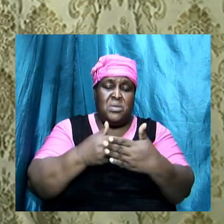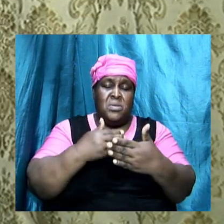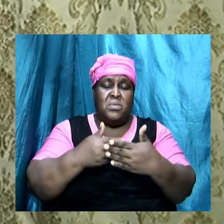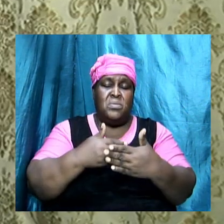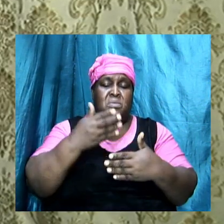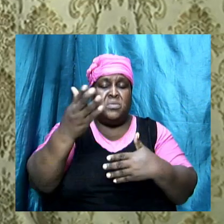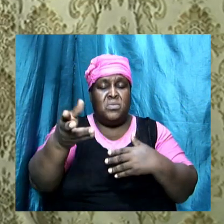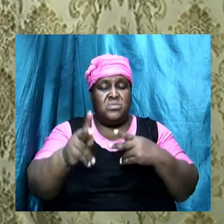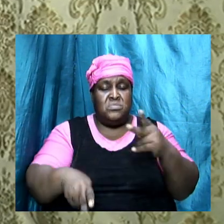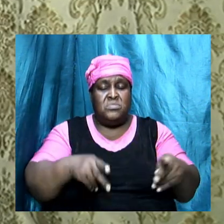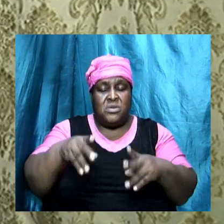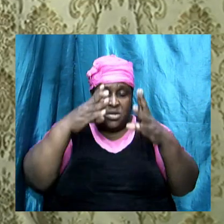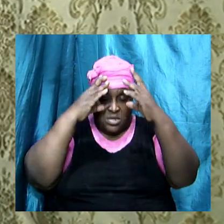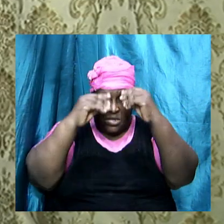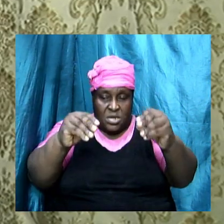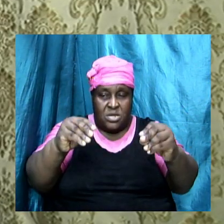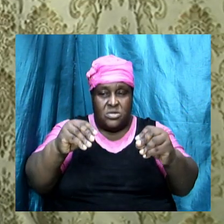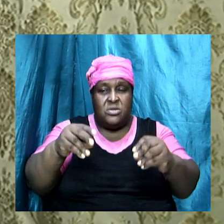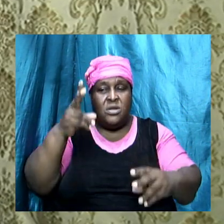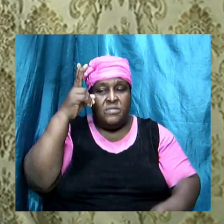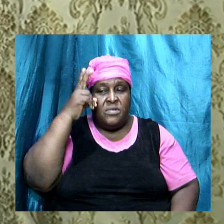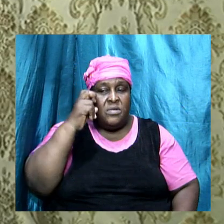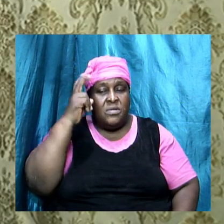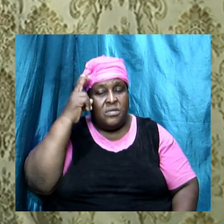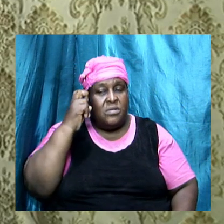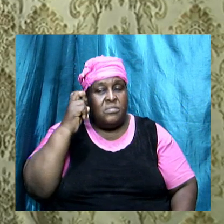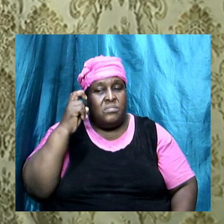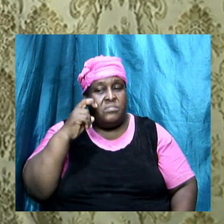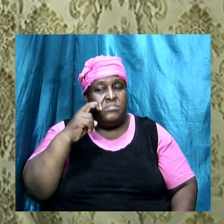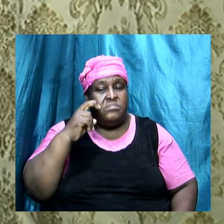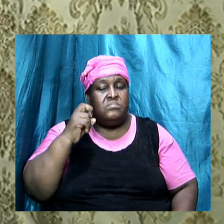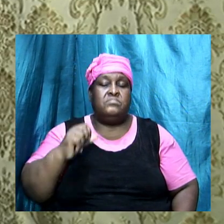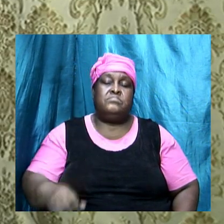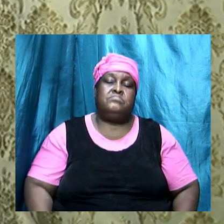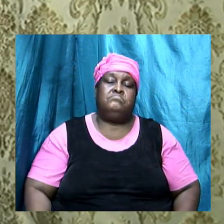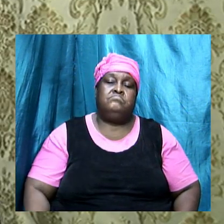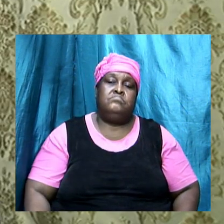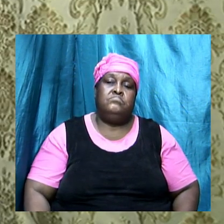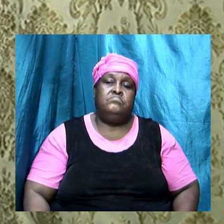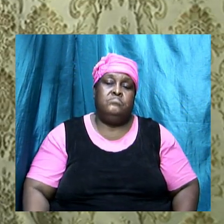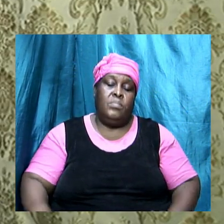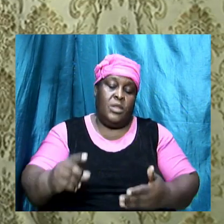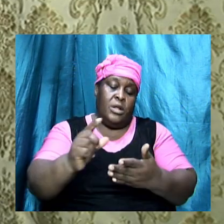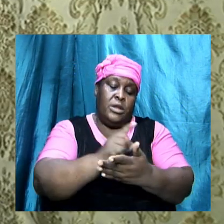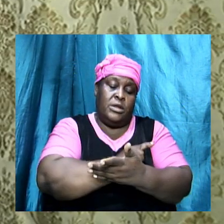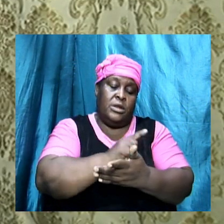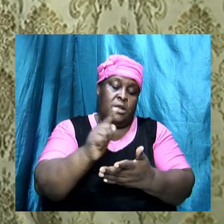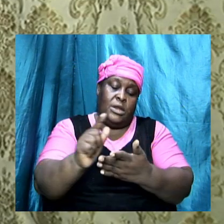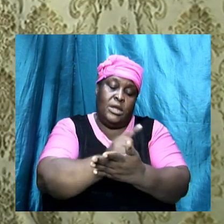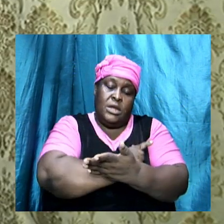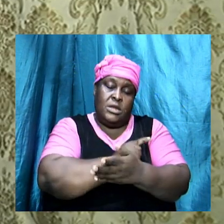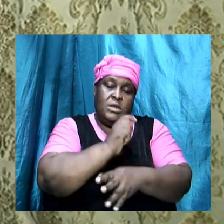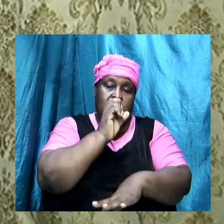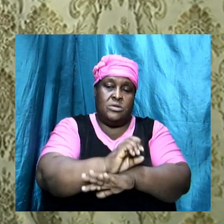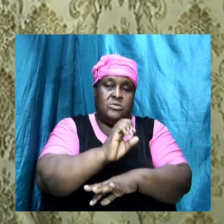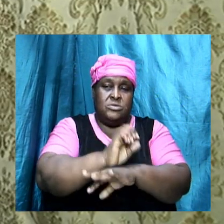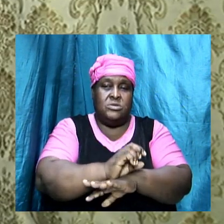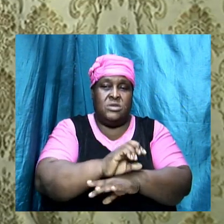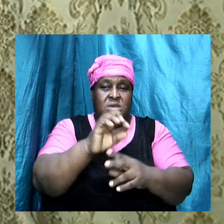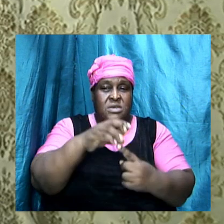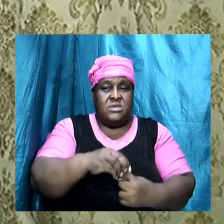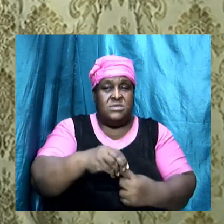the teachings of Balaam who advised Balaam to sing which I just said the letter to the church specifically